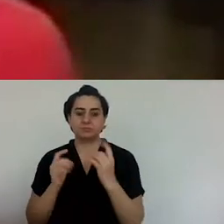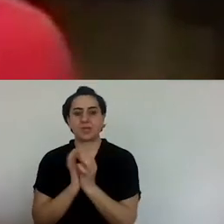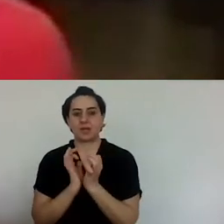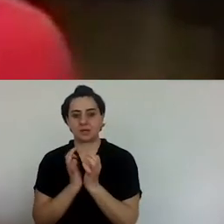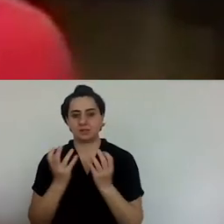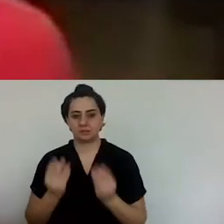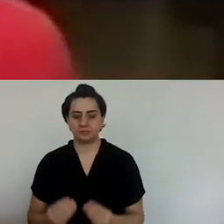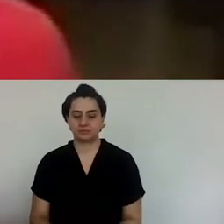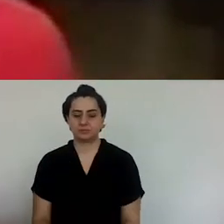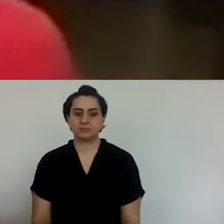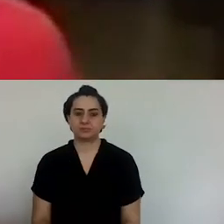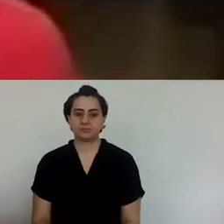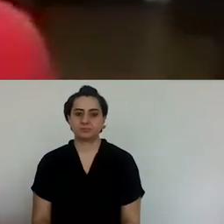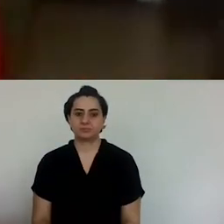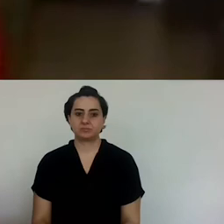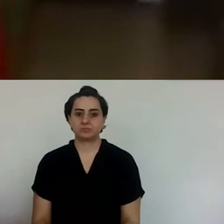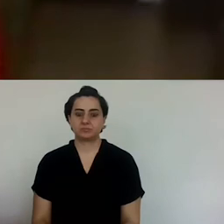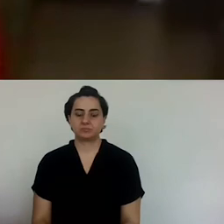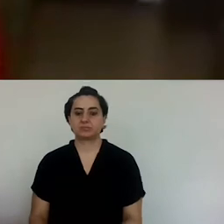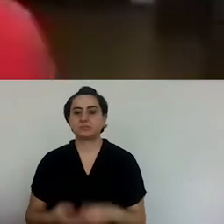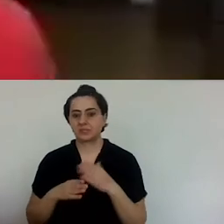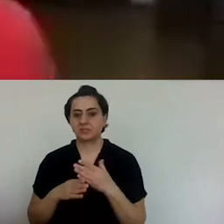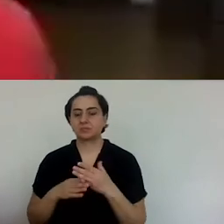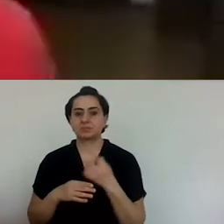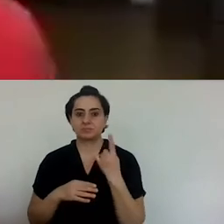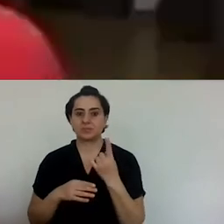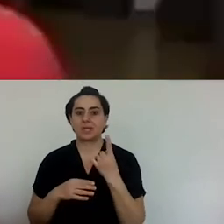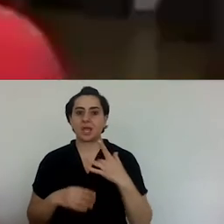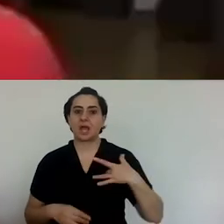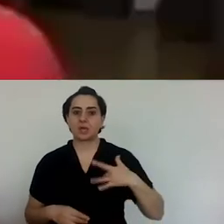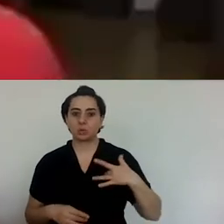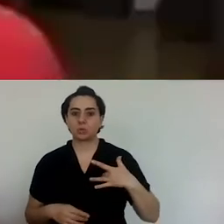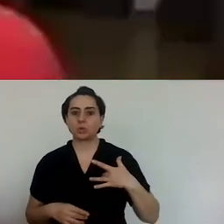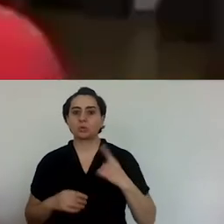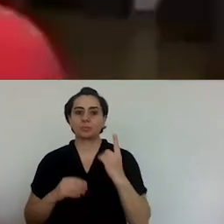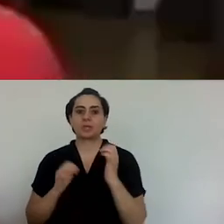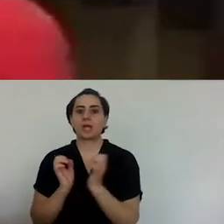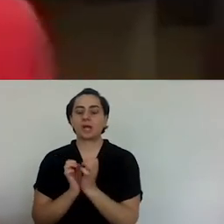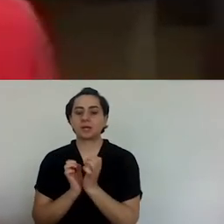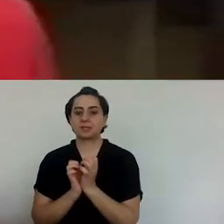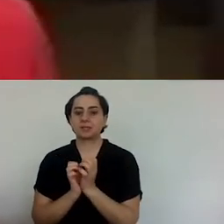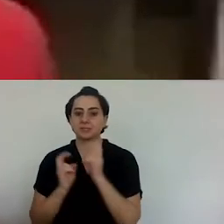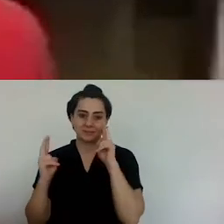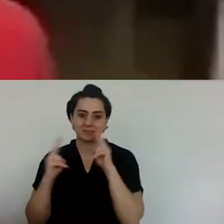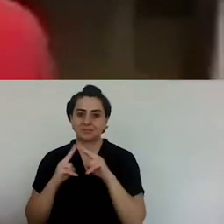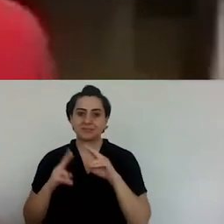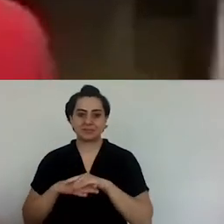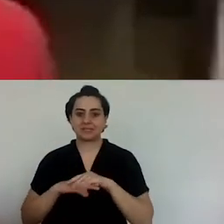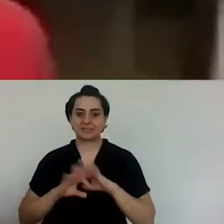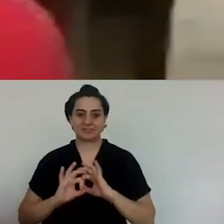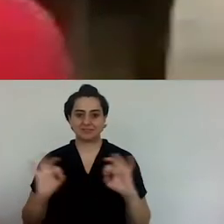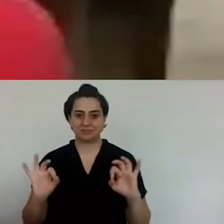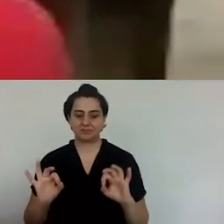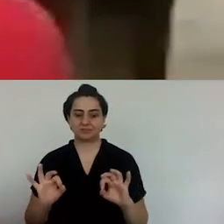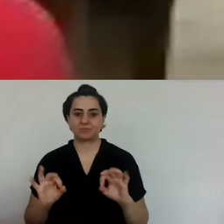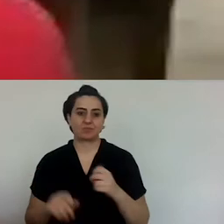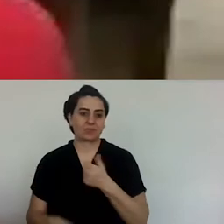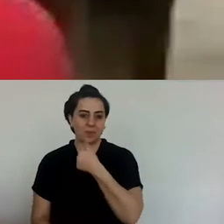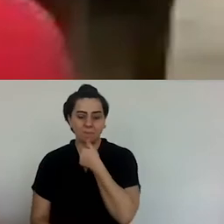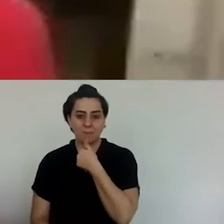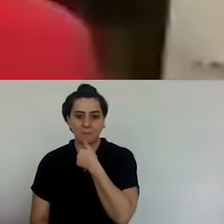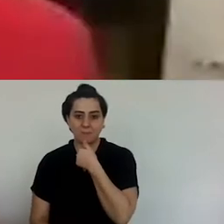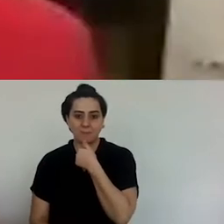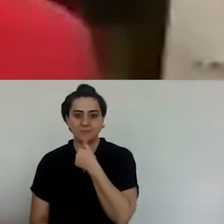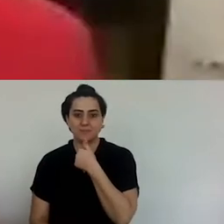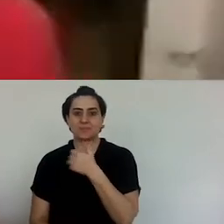And therefore, we were a family that followed its own sort of cuisine culture as a matter